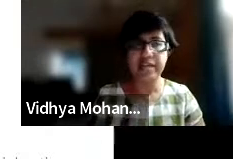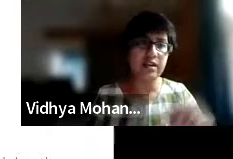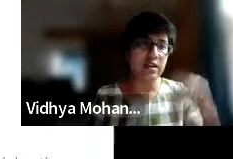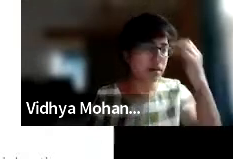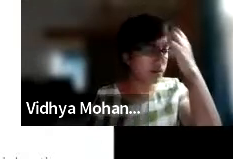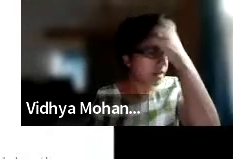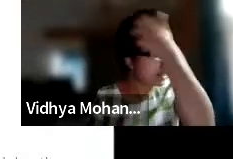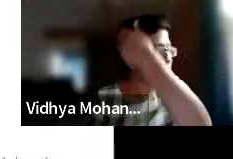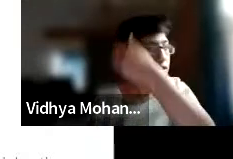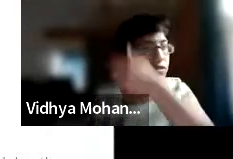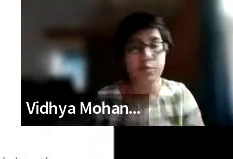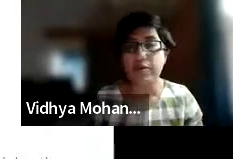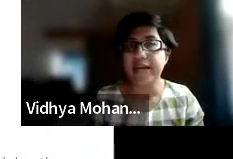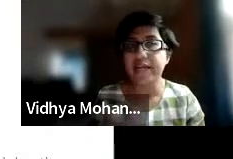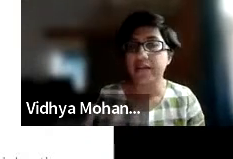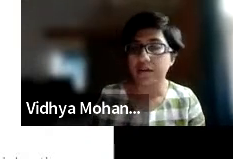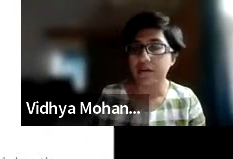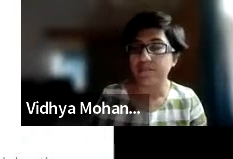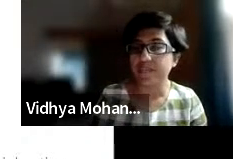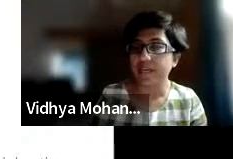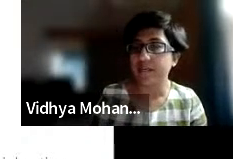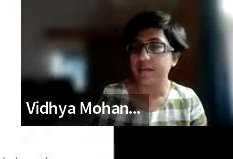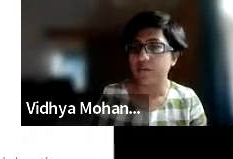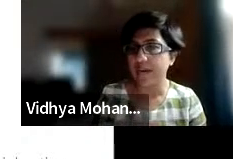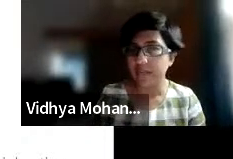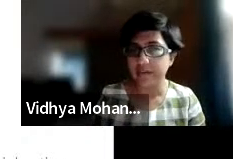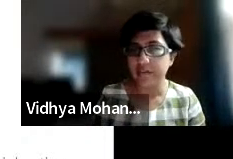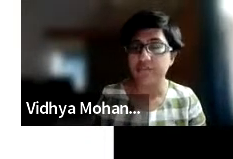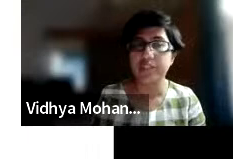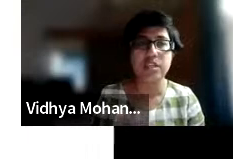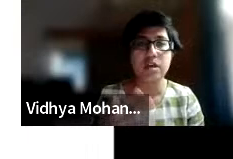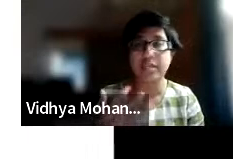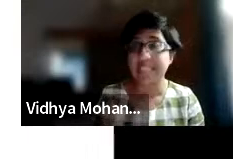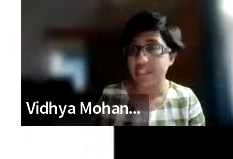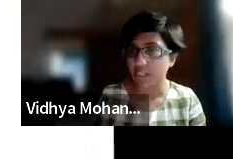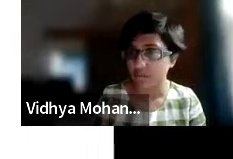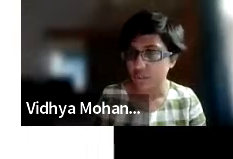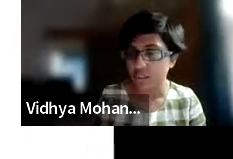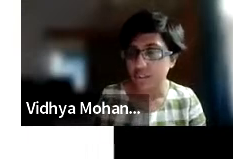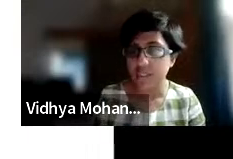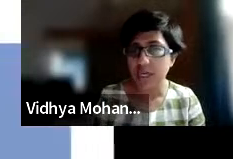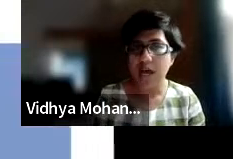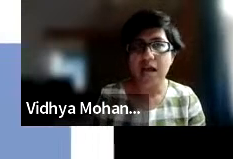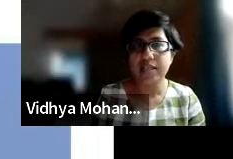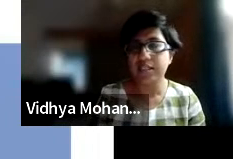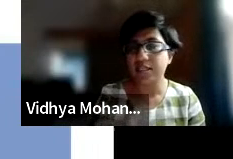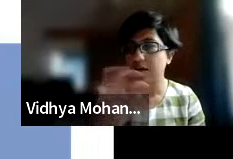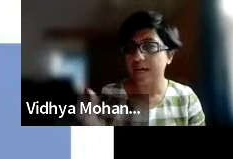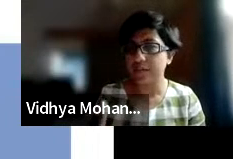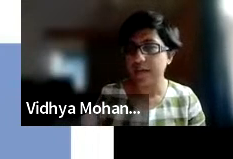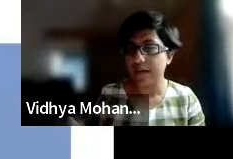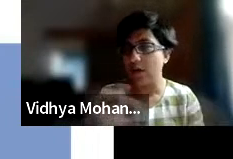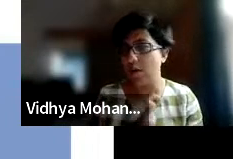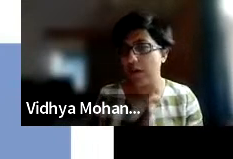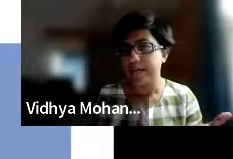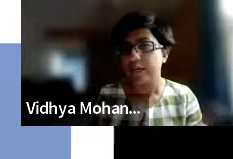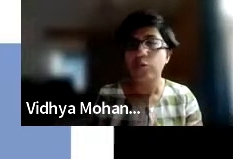audit varied in terms of providing minor retrofits design solutions and